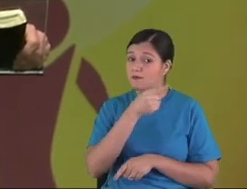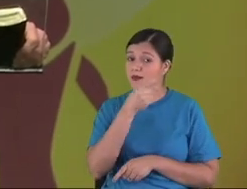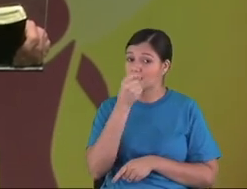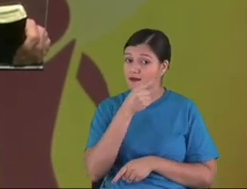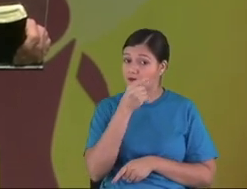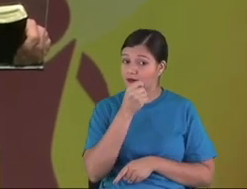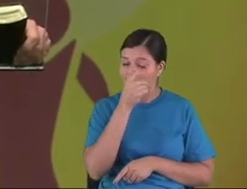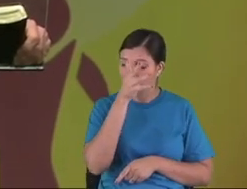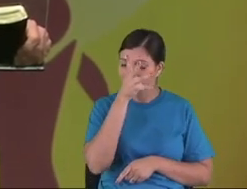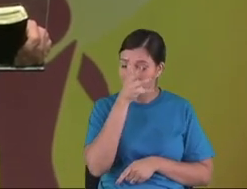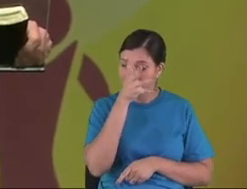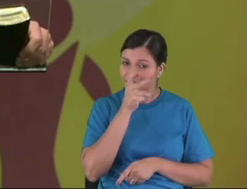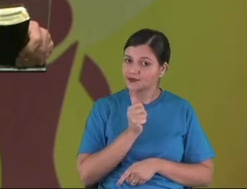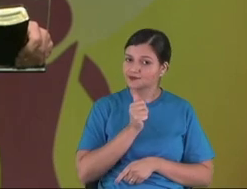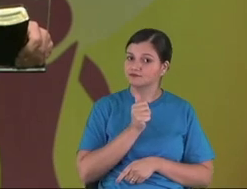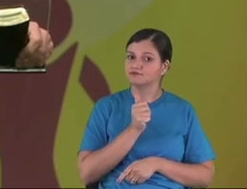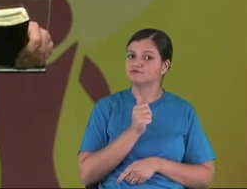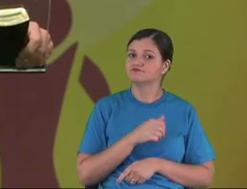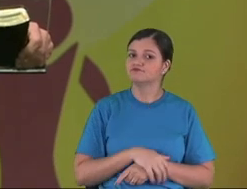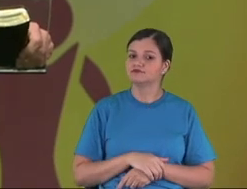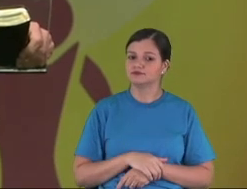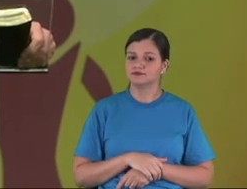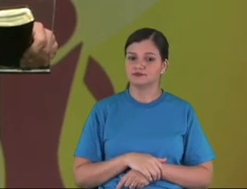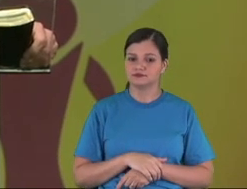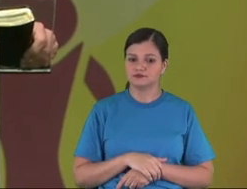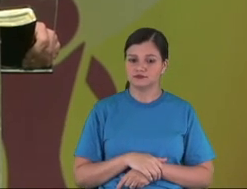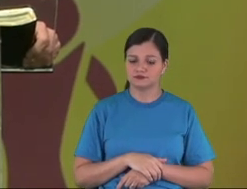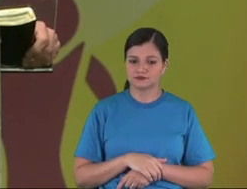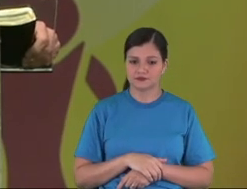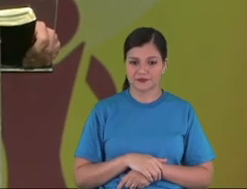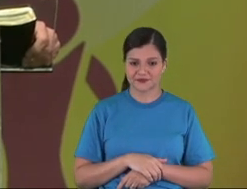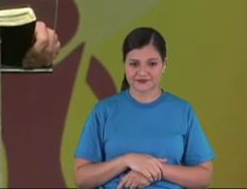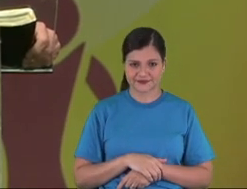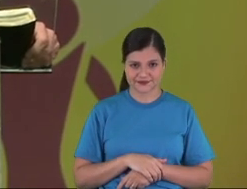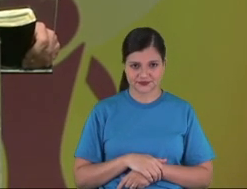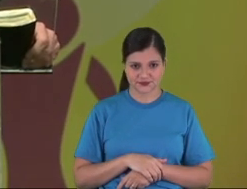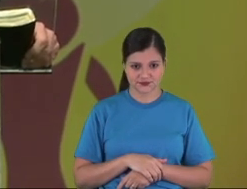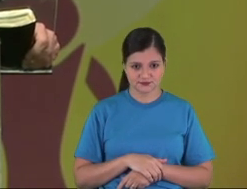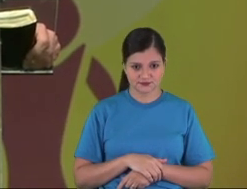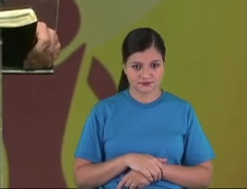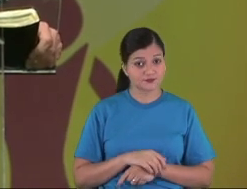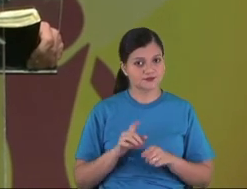bad jokes about immoral jokes and indecent jokes.